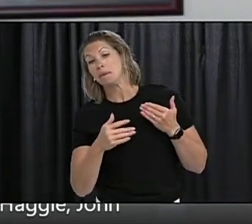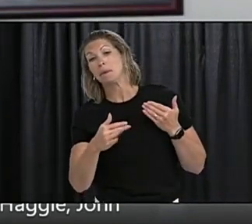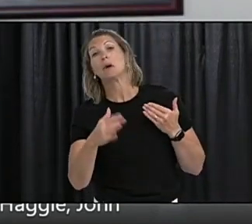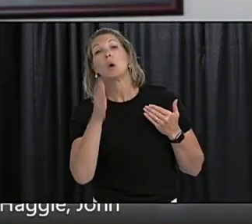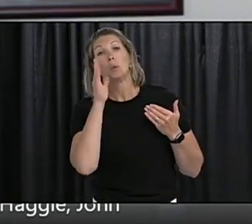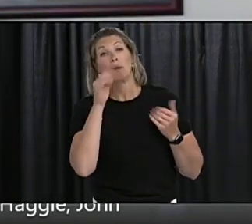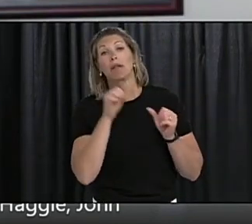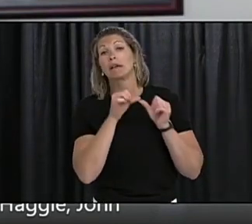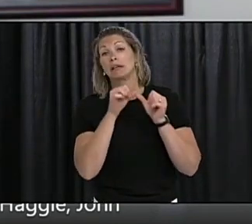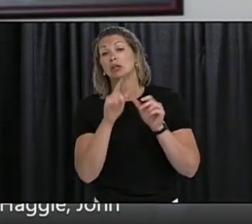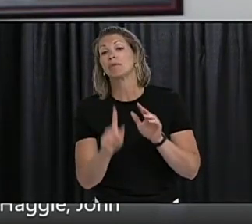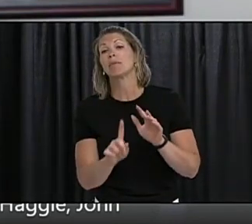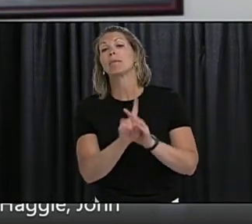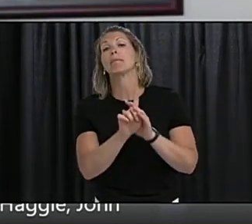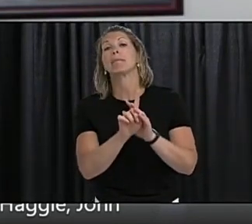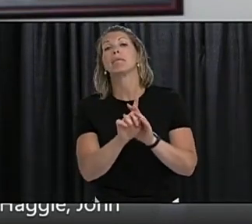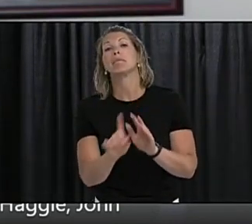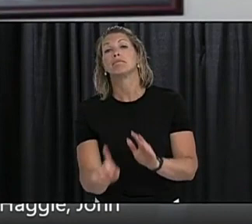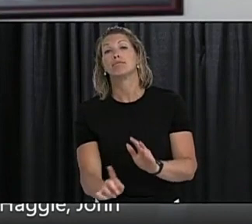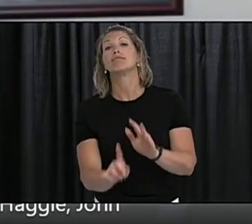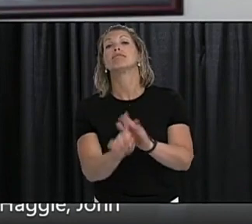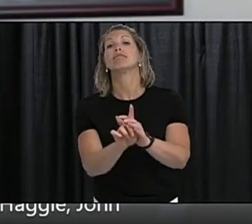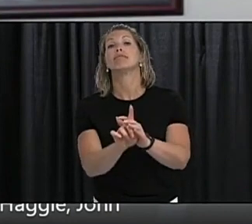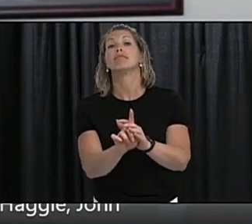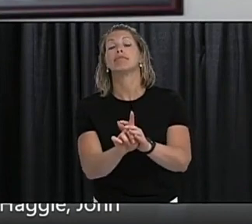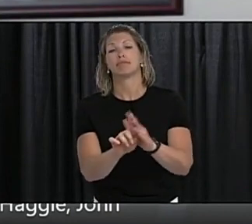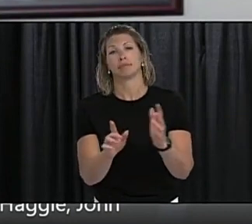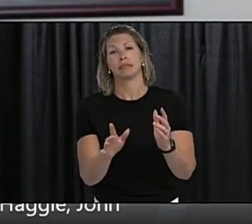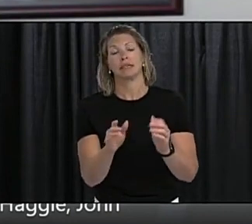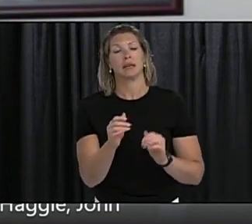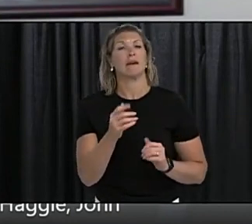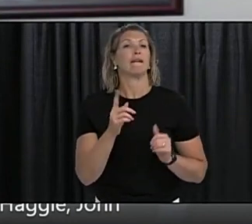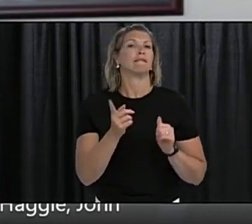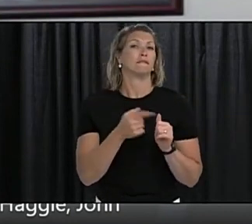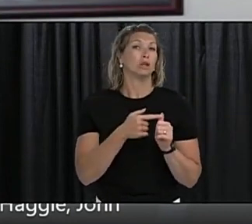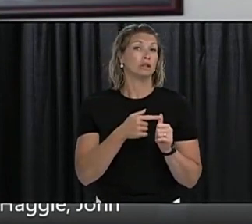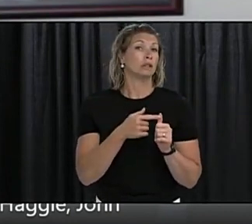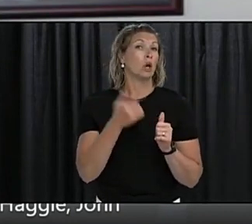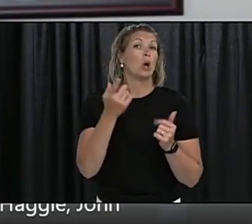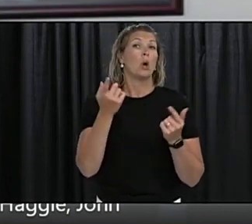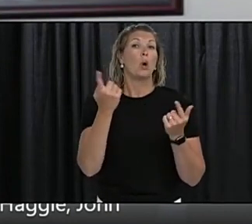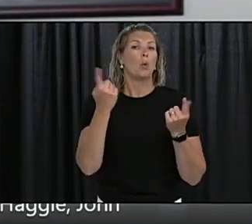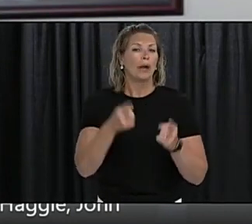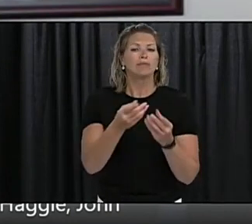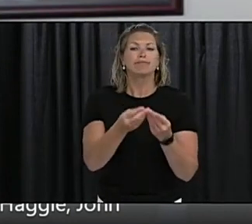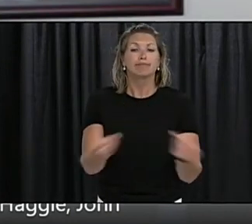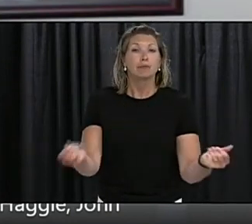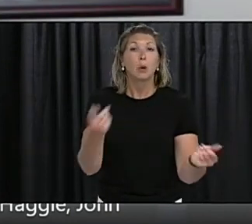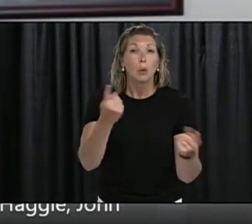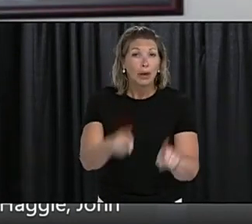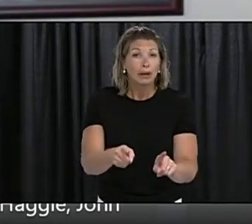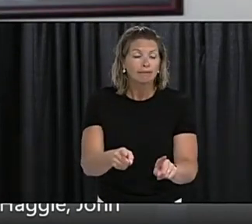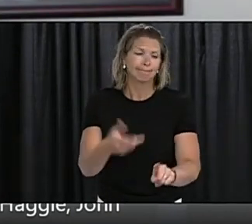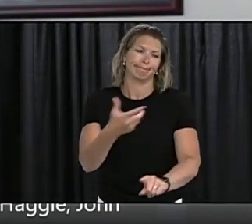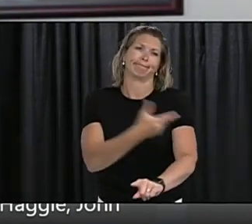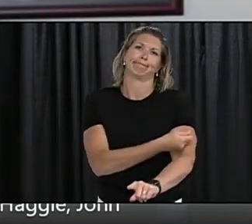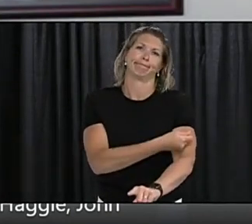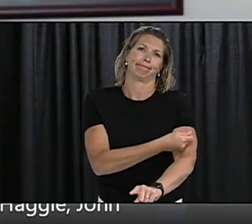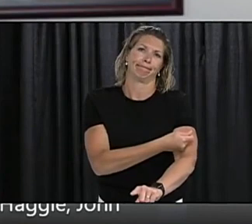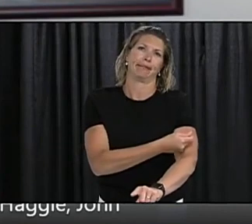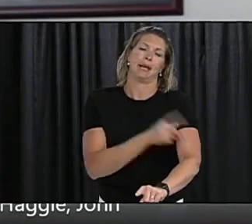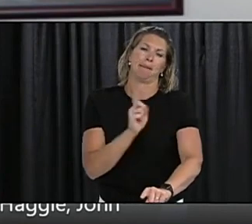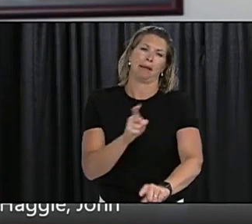vaccine, which is safe, widely adopted, and widely used in this province. And that, even under the best of